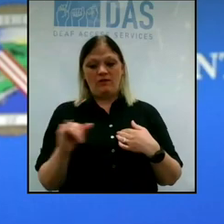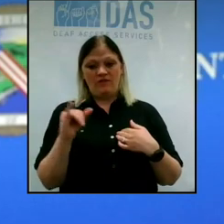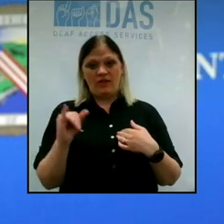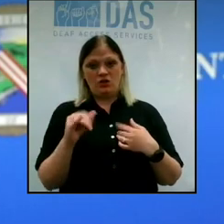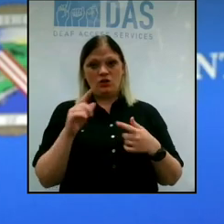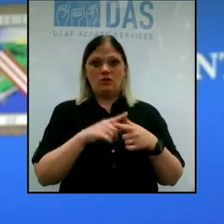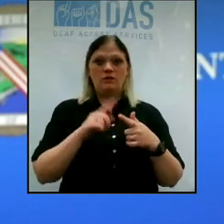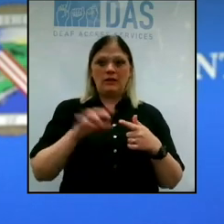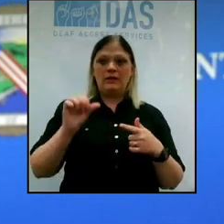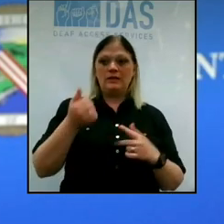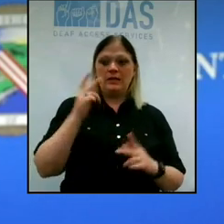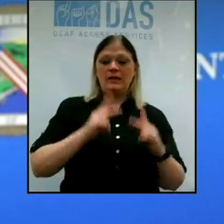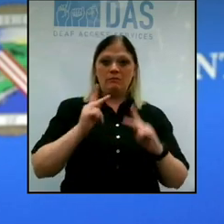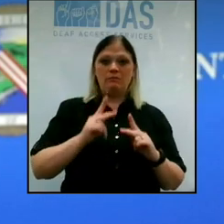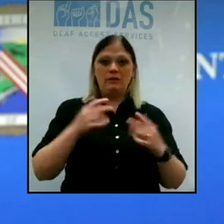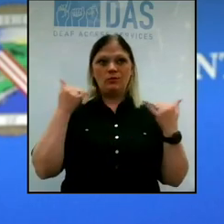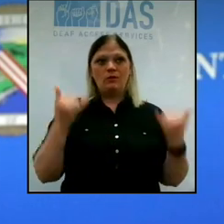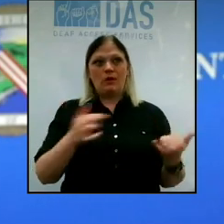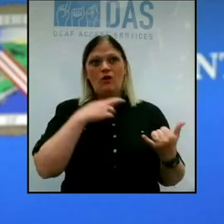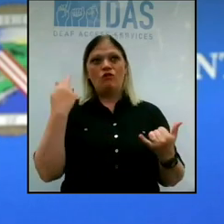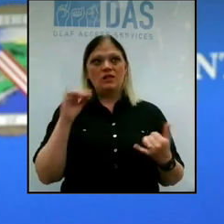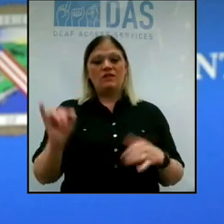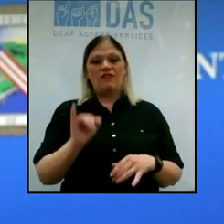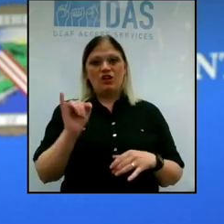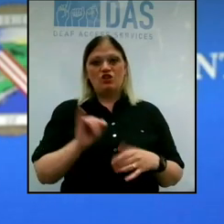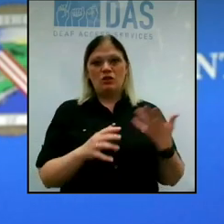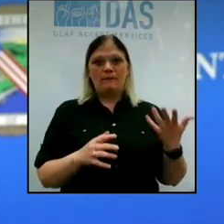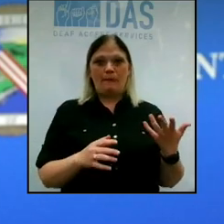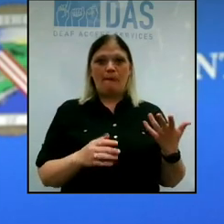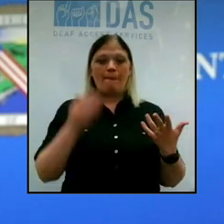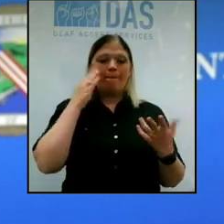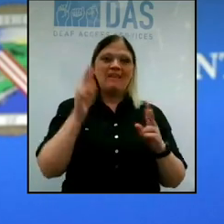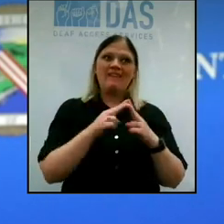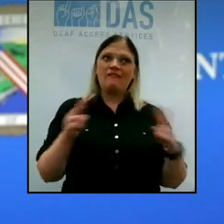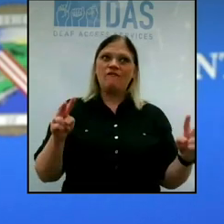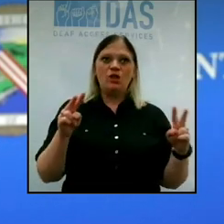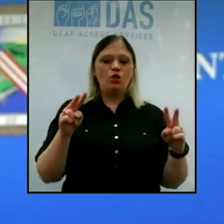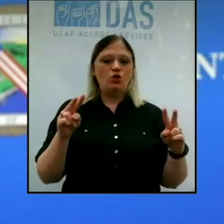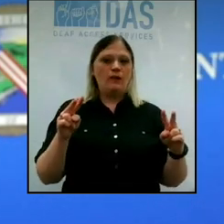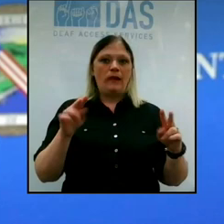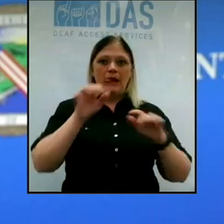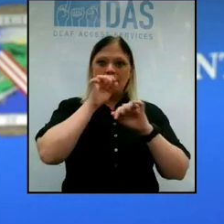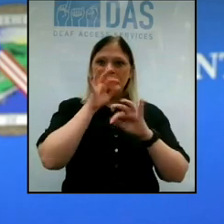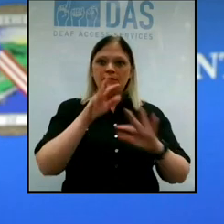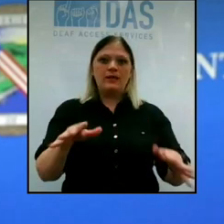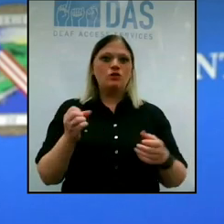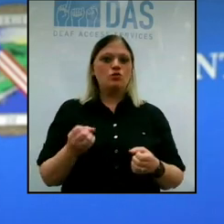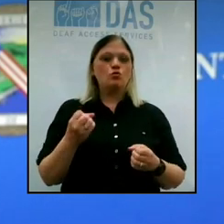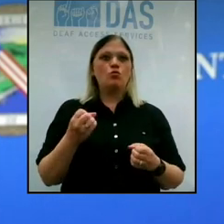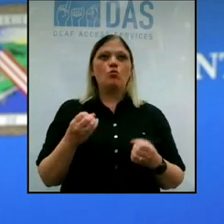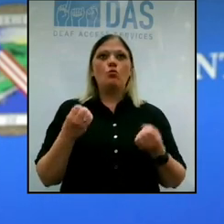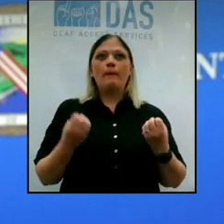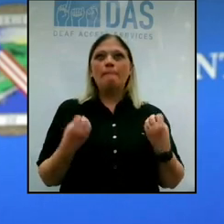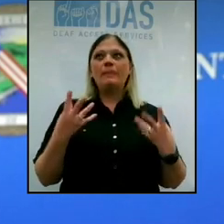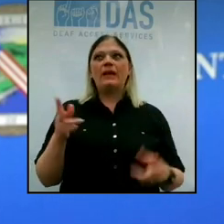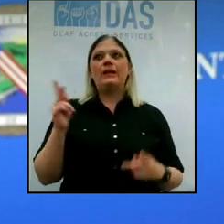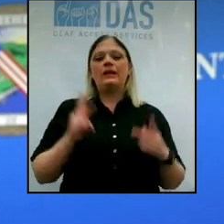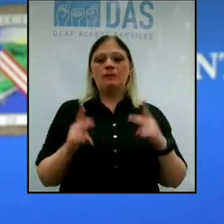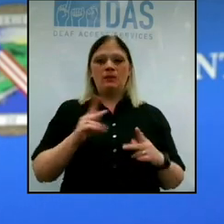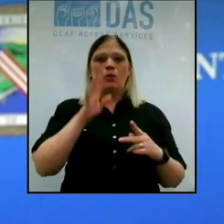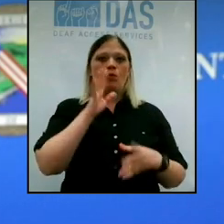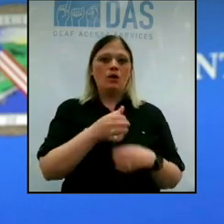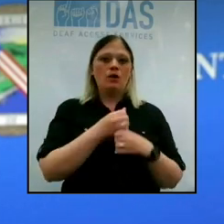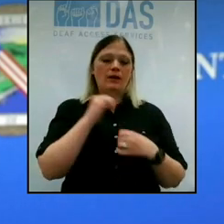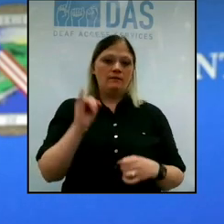there will be 10 people that are at risk of getting infected, and we know this is very contagious, so there's a good chance that many of those 10 will get infected.